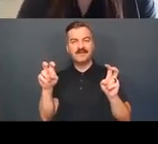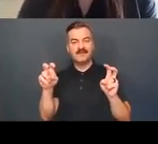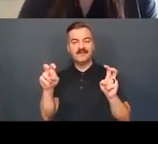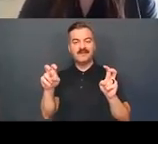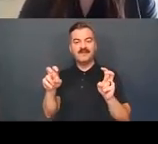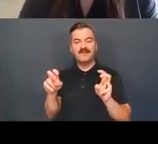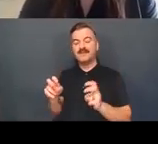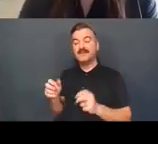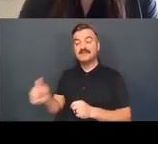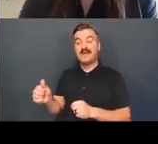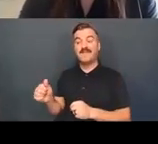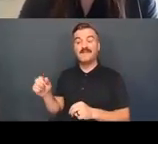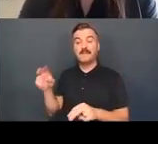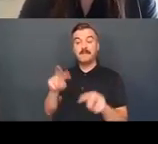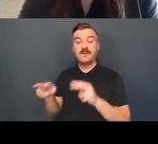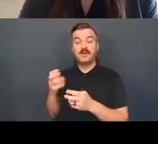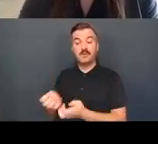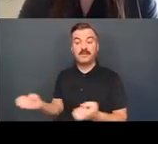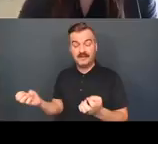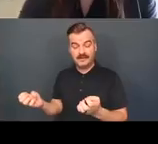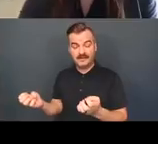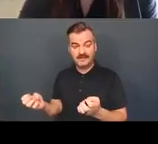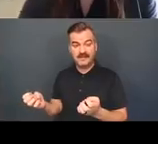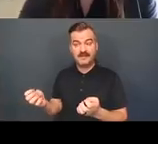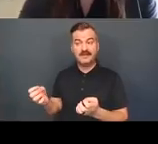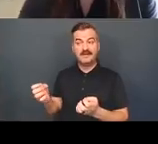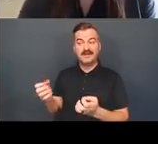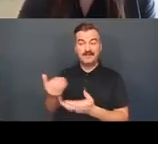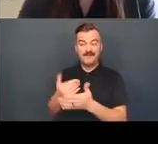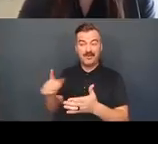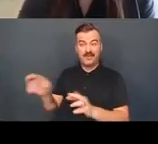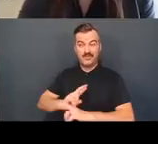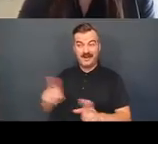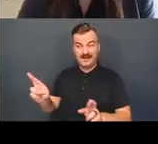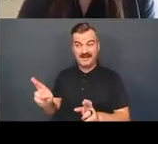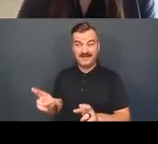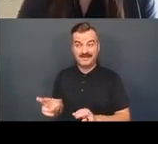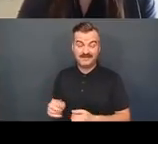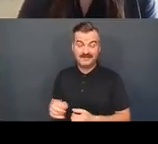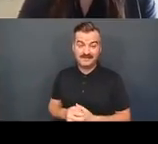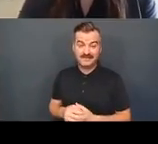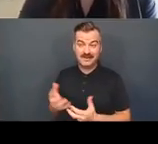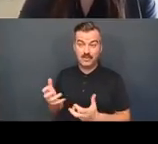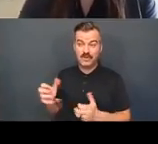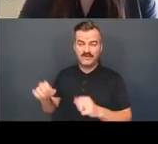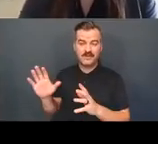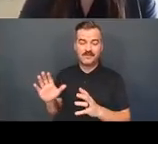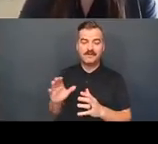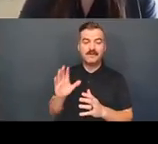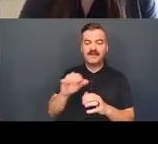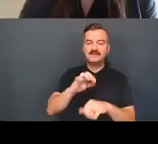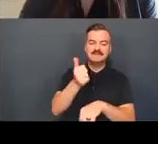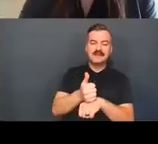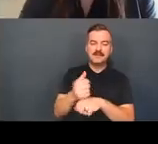-monitoring equipment before users feel they are themselves ready and willing to do so. The setup of the telemedical